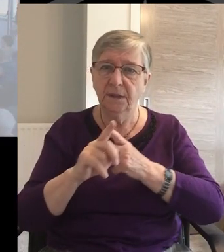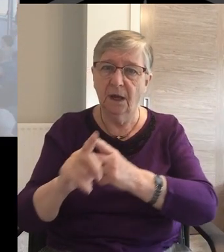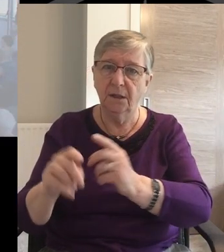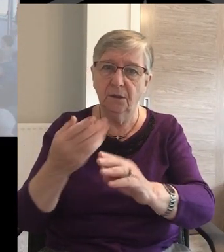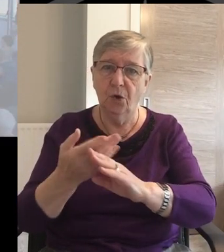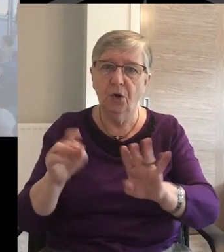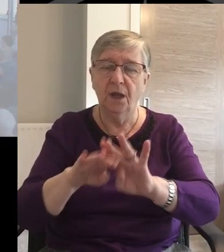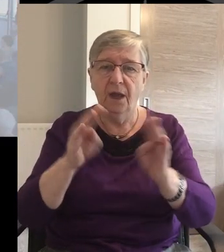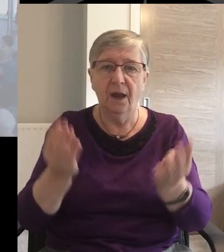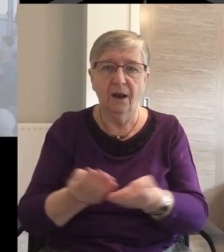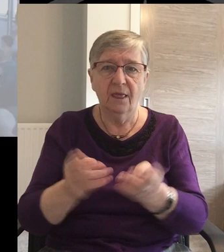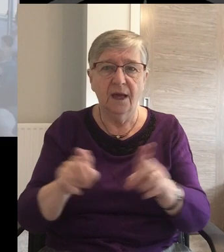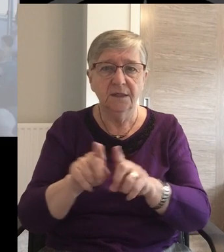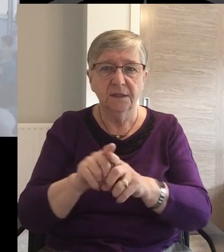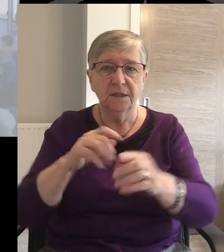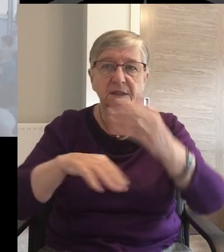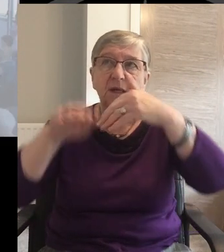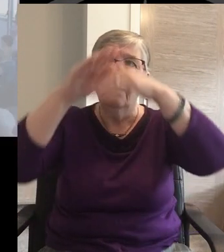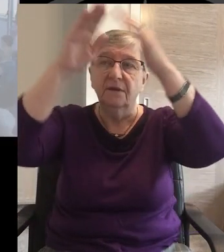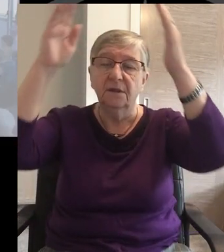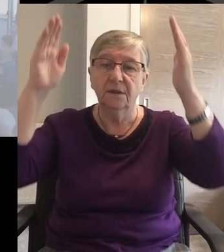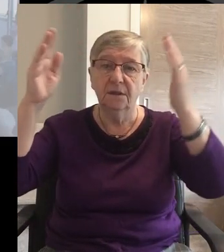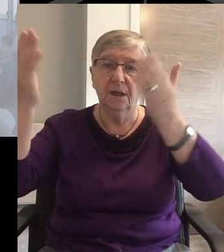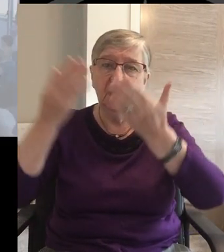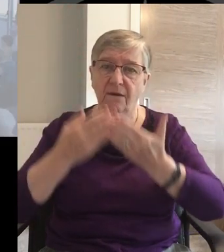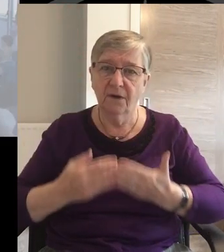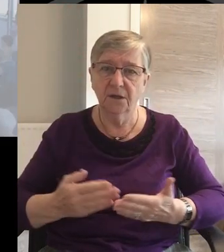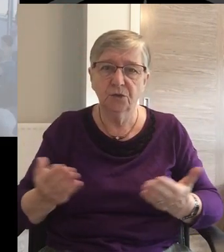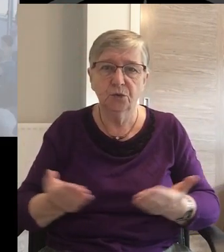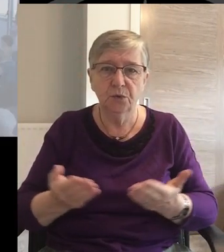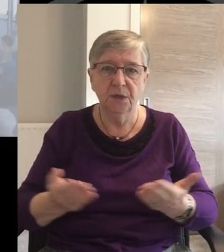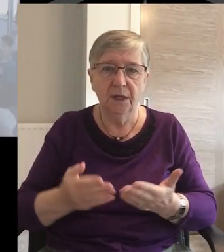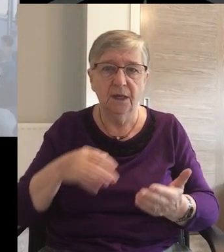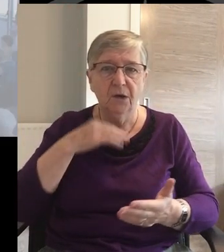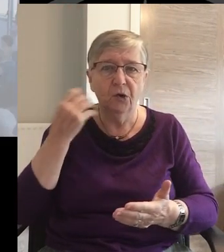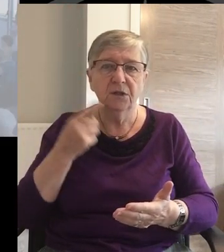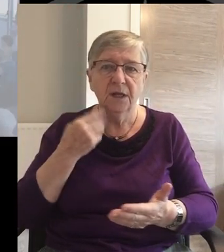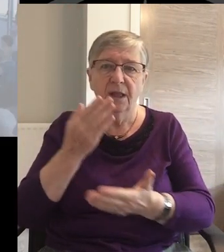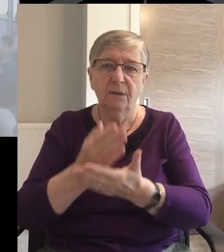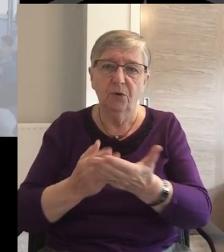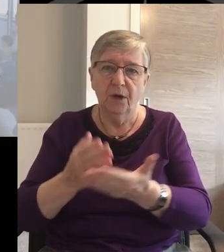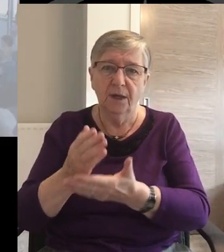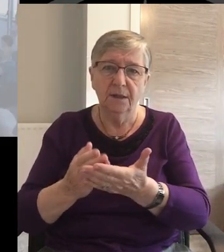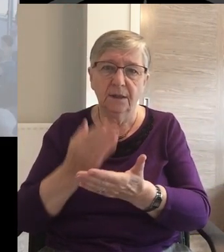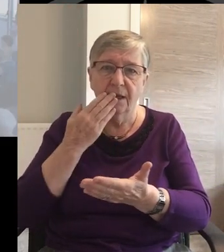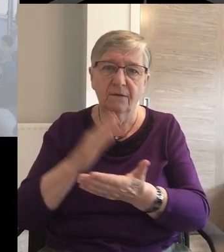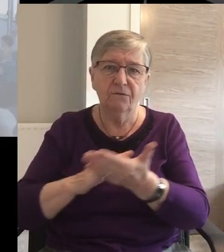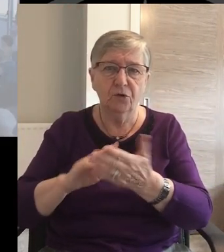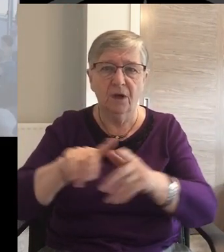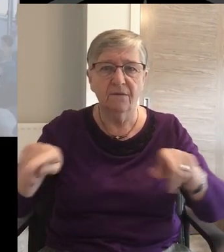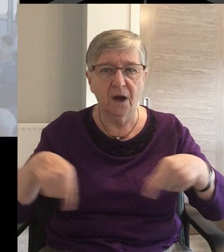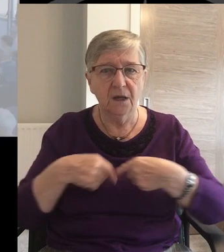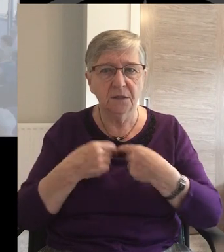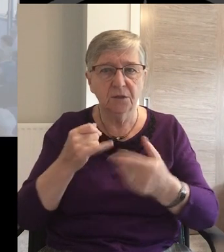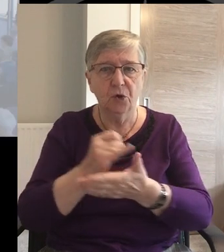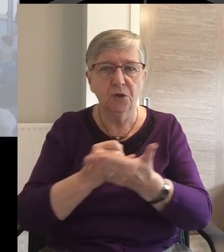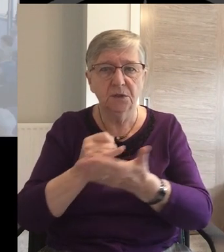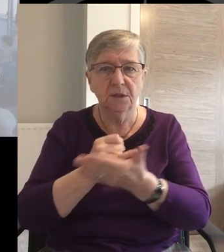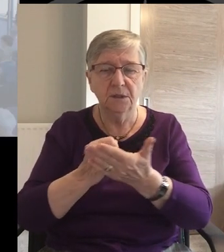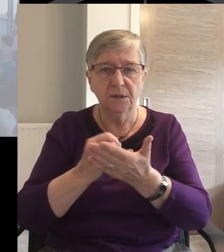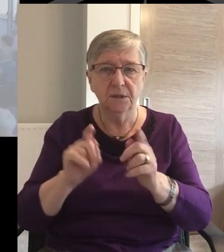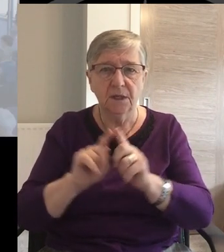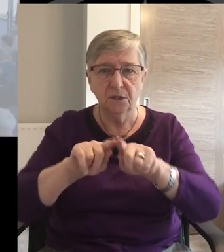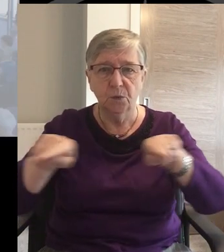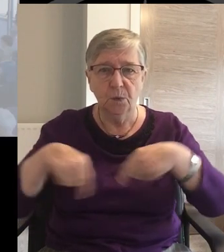the only one on earth As the Son of the Lord And give us the fear and the great To give us the